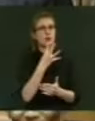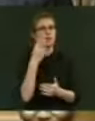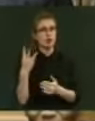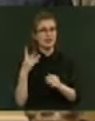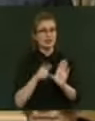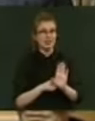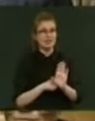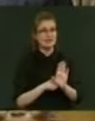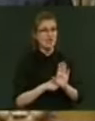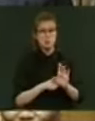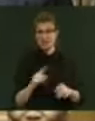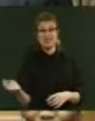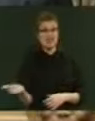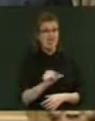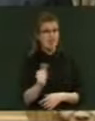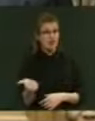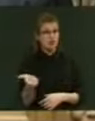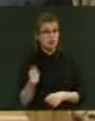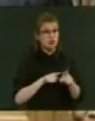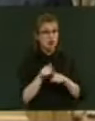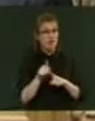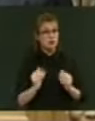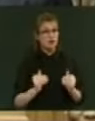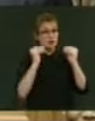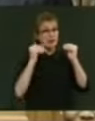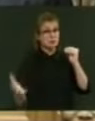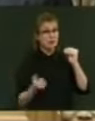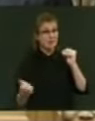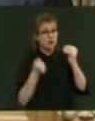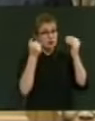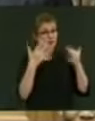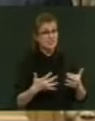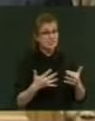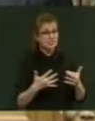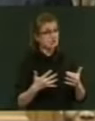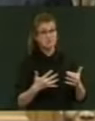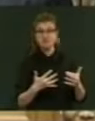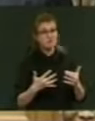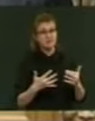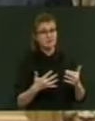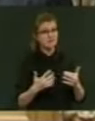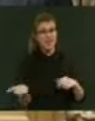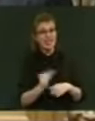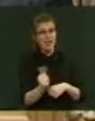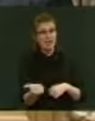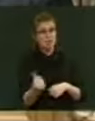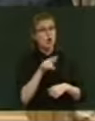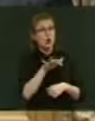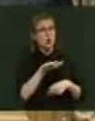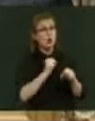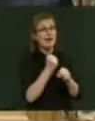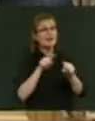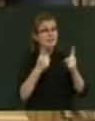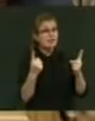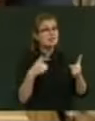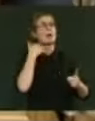moves to increase benefit rates. So, Mr Speaker, who made the difference? The Māori Party made the difference, Mr Speaker. That's who